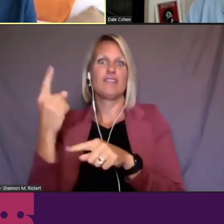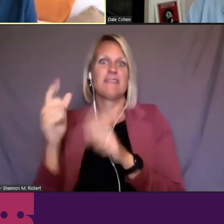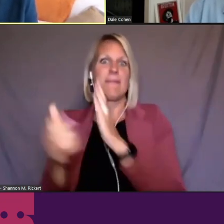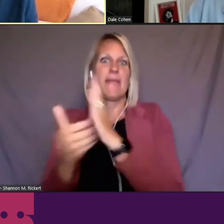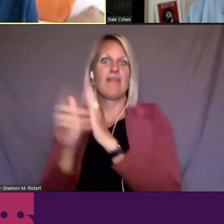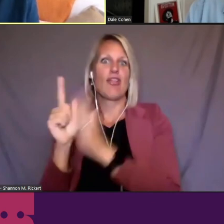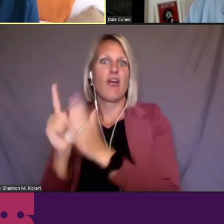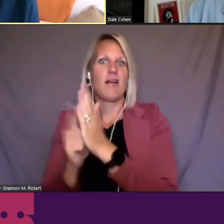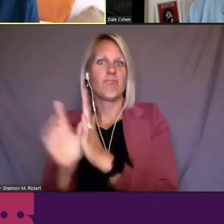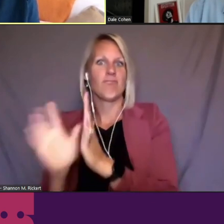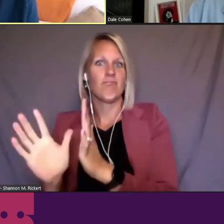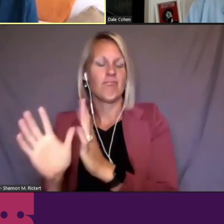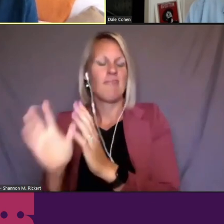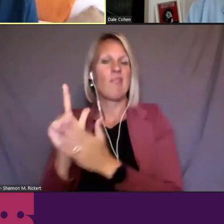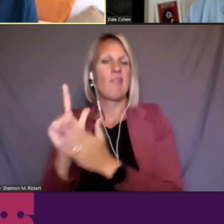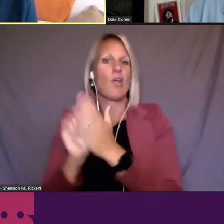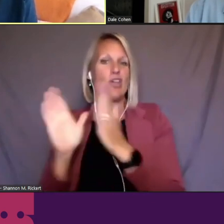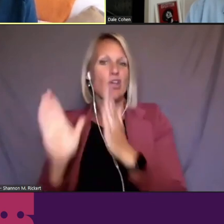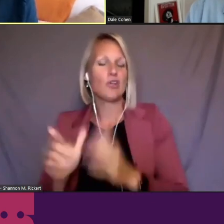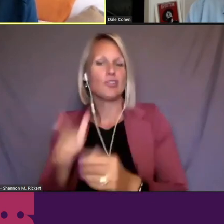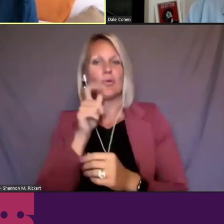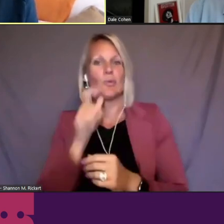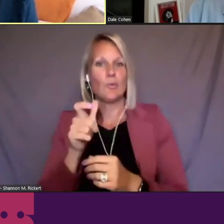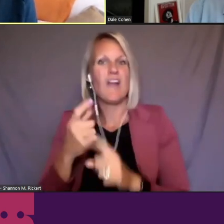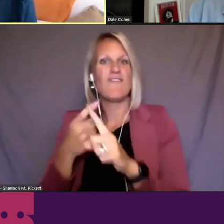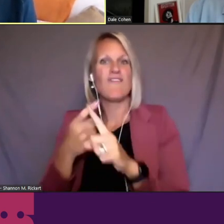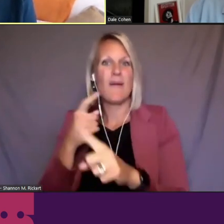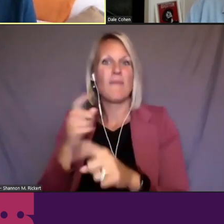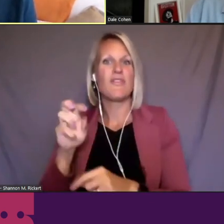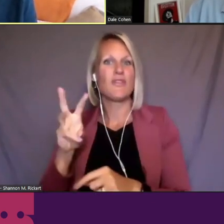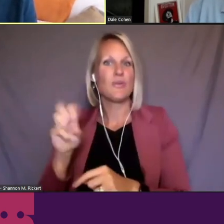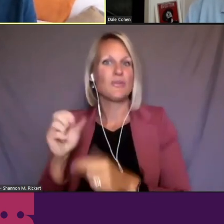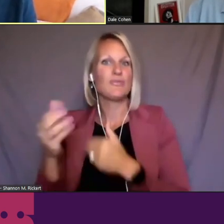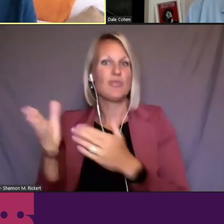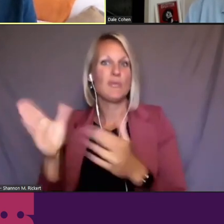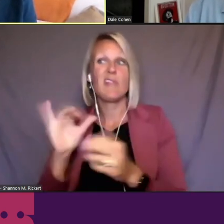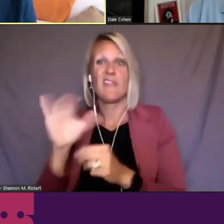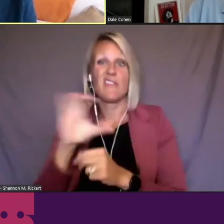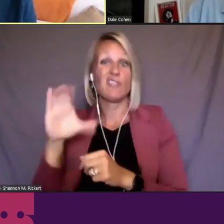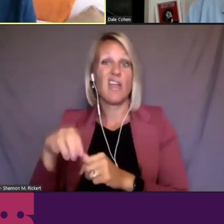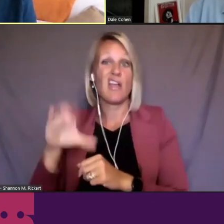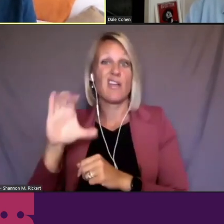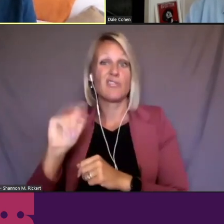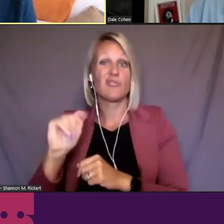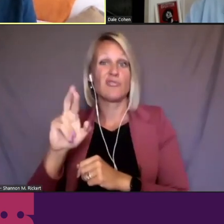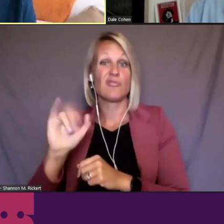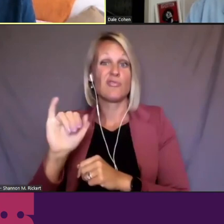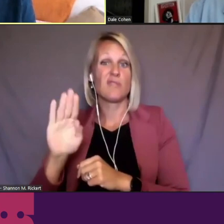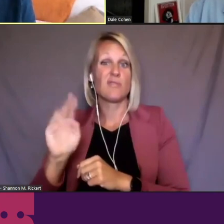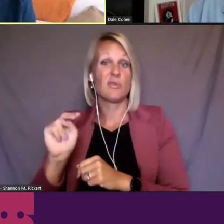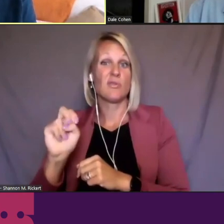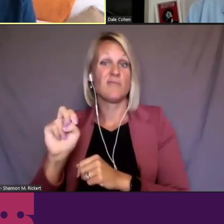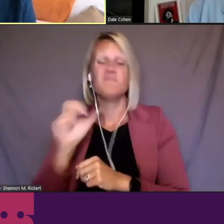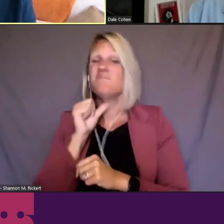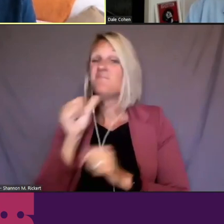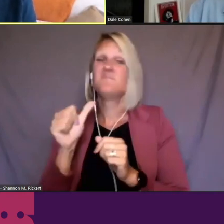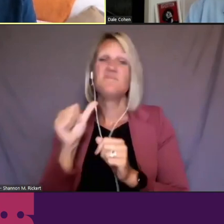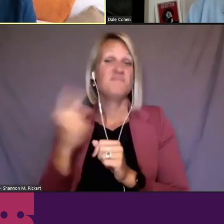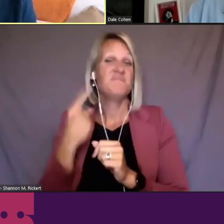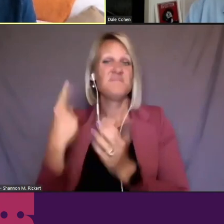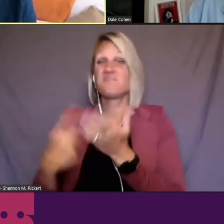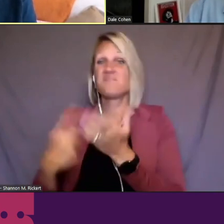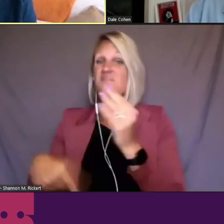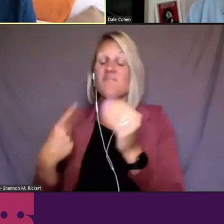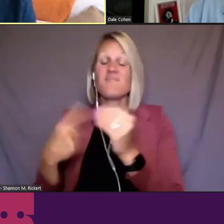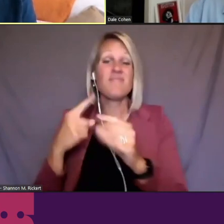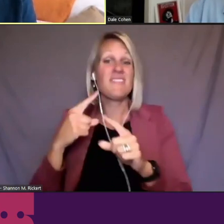And, you know, lawyers who come from the newsroom and like the Chicago Tribune. I mean, we're not always talking about the same element of law. We're